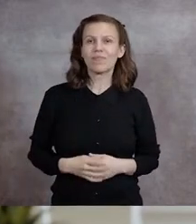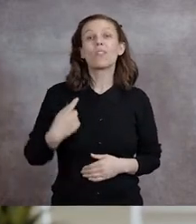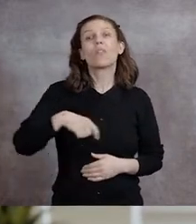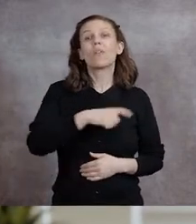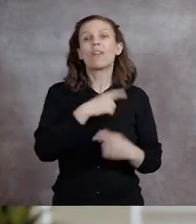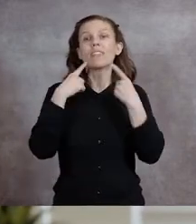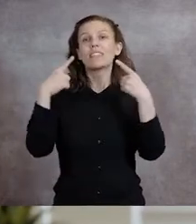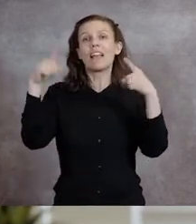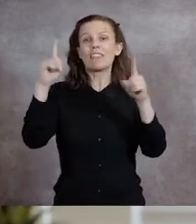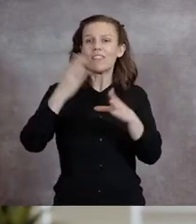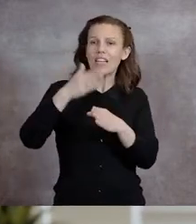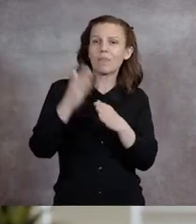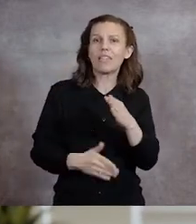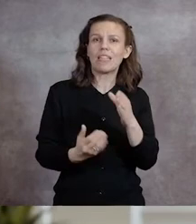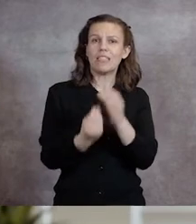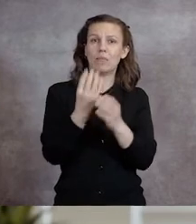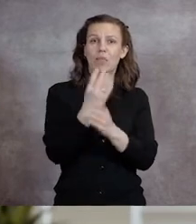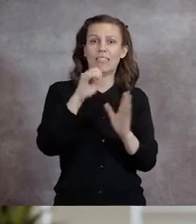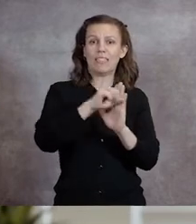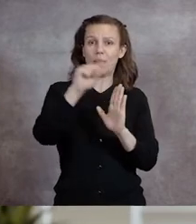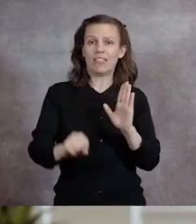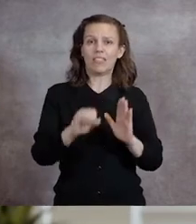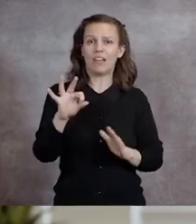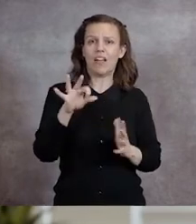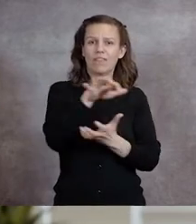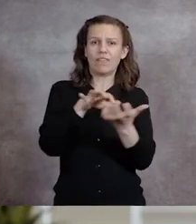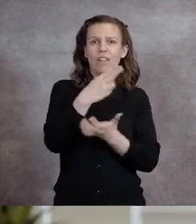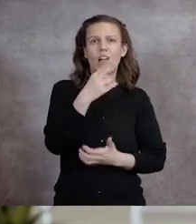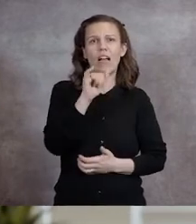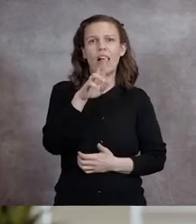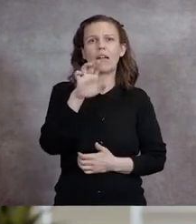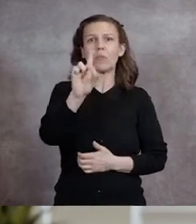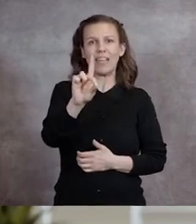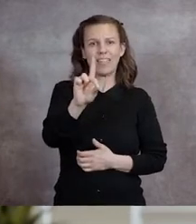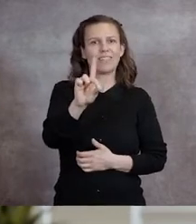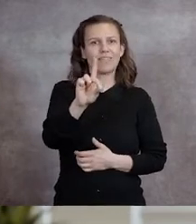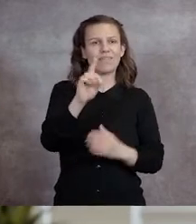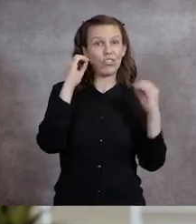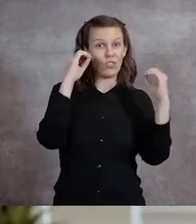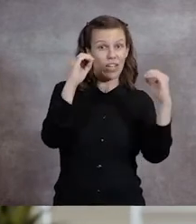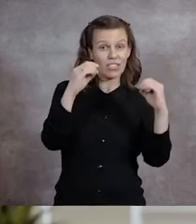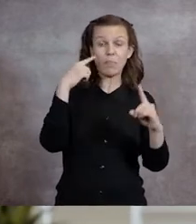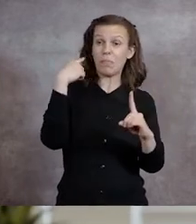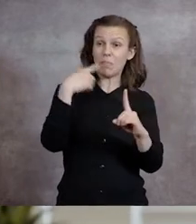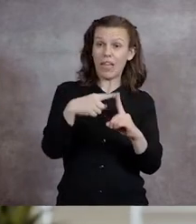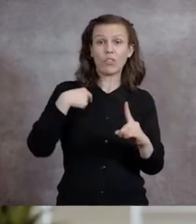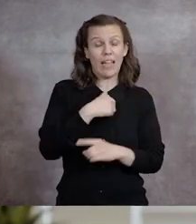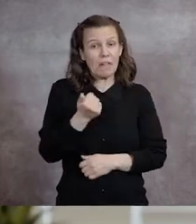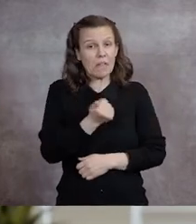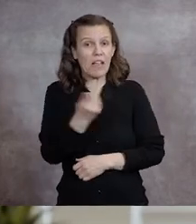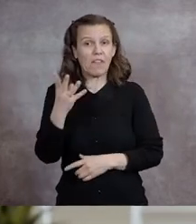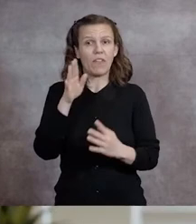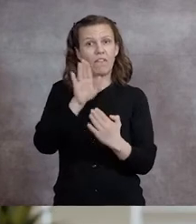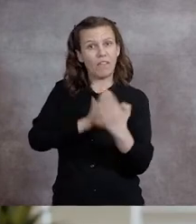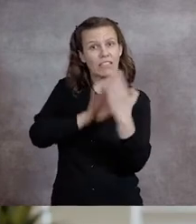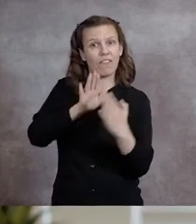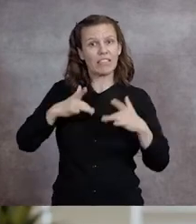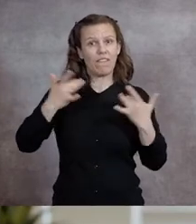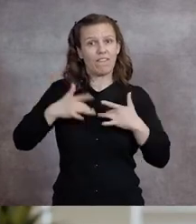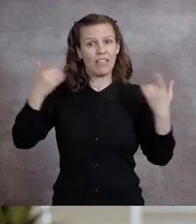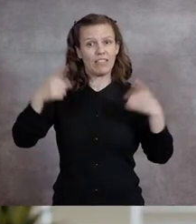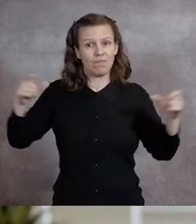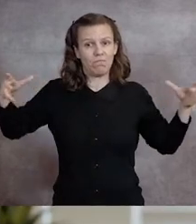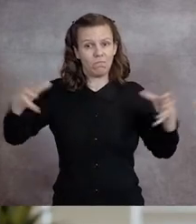We successfully completed a spring semester of hybrid instruction and were even able to hold several in-person events